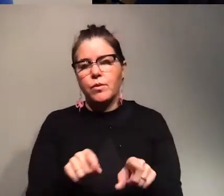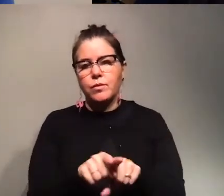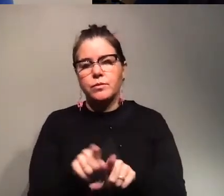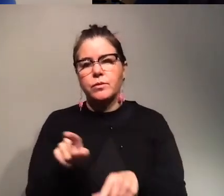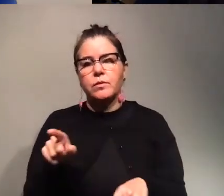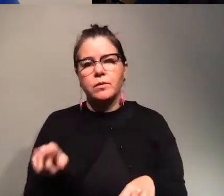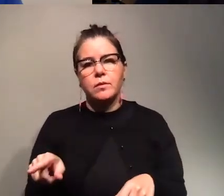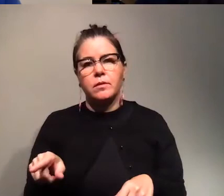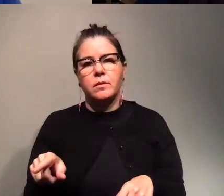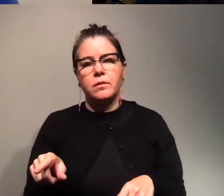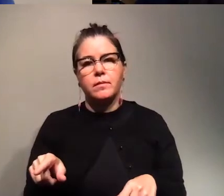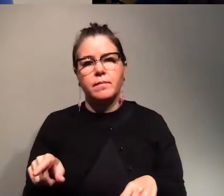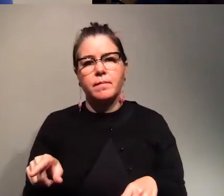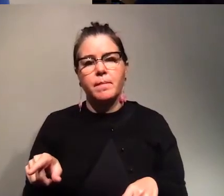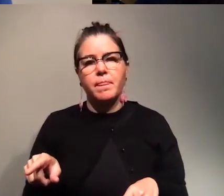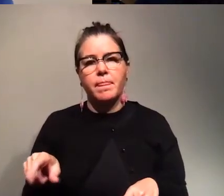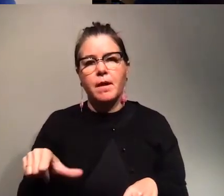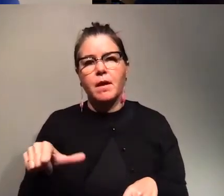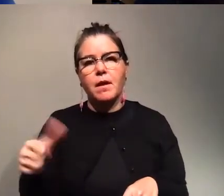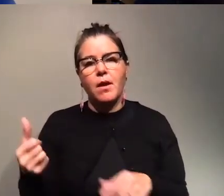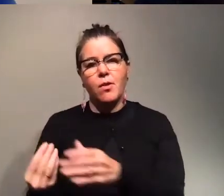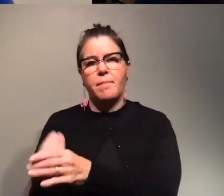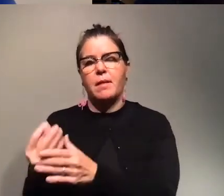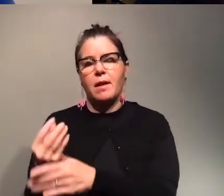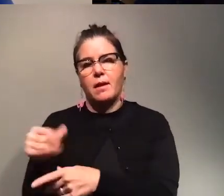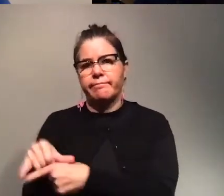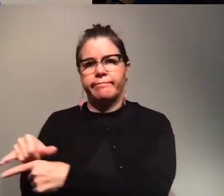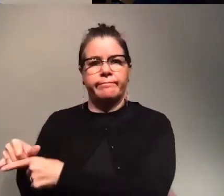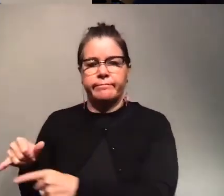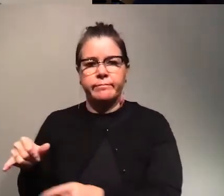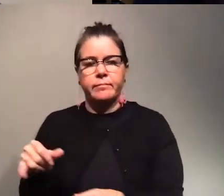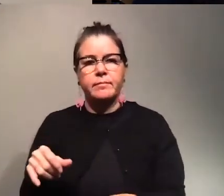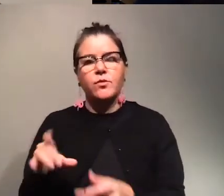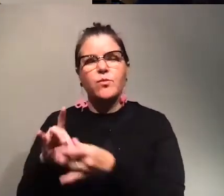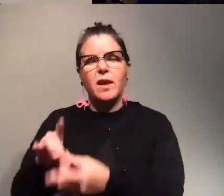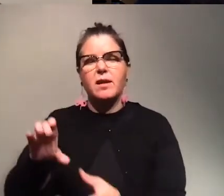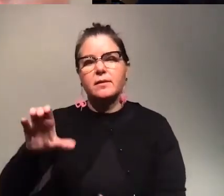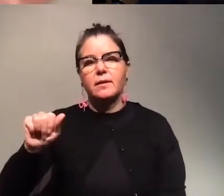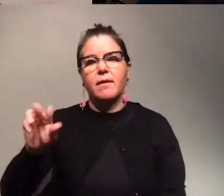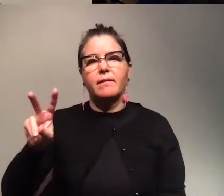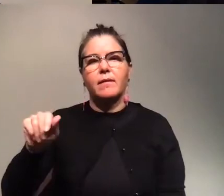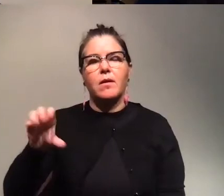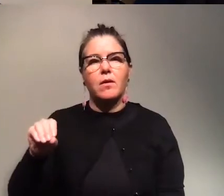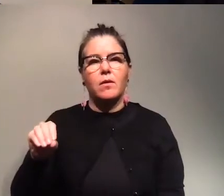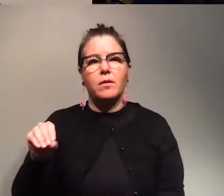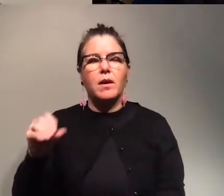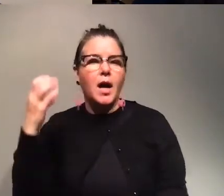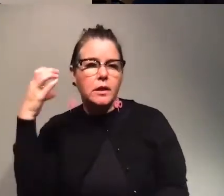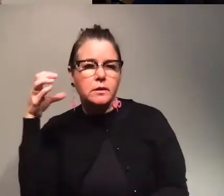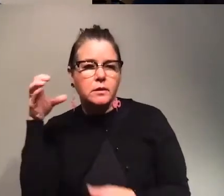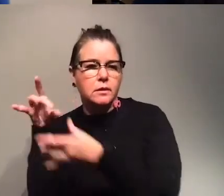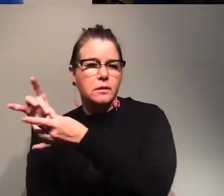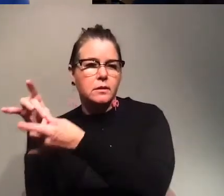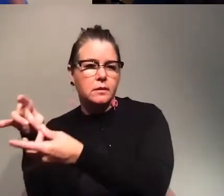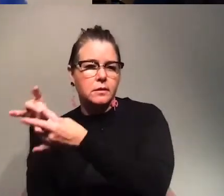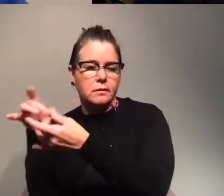nicotiana this plant is related to tobacco it's like the cousin of the cousin of